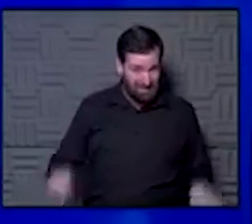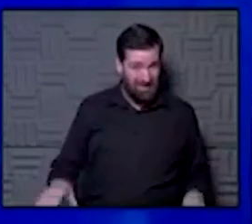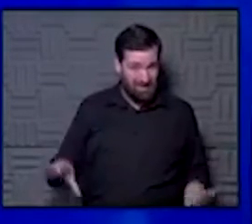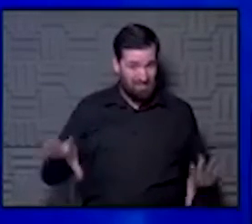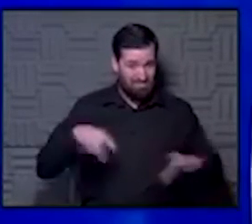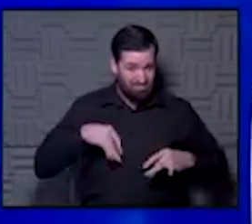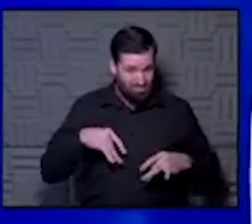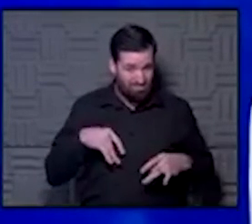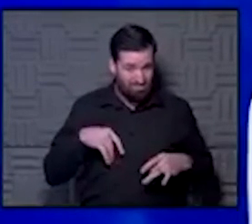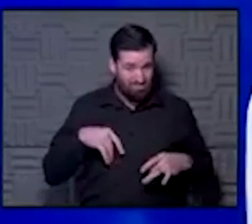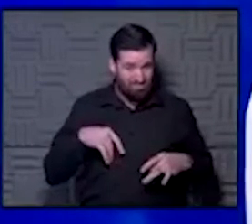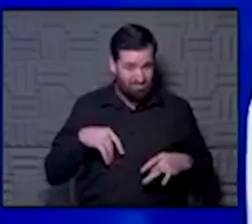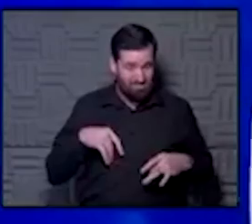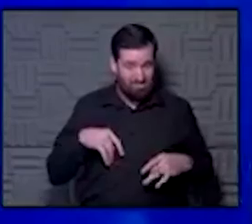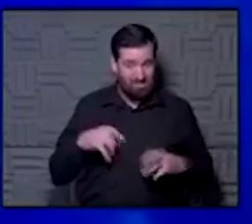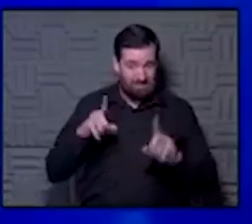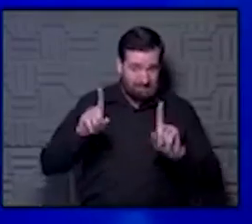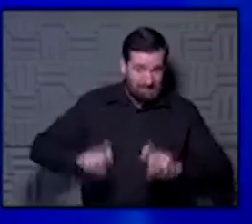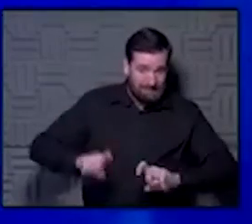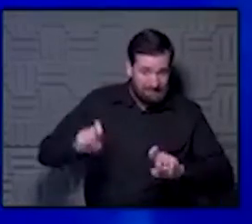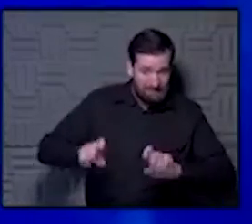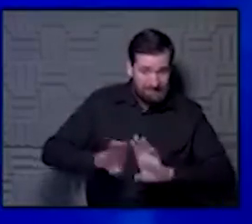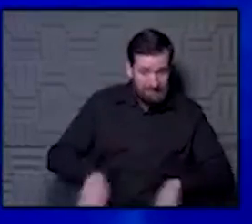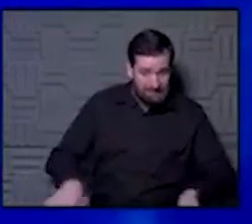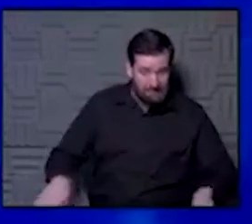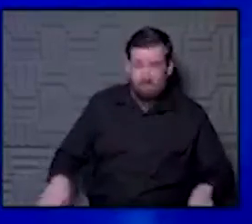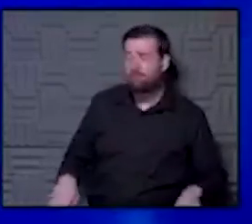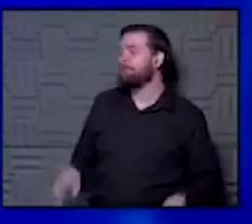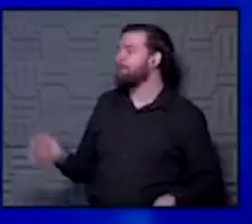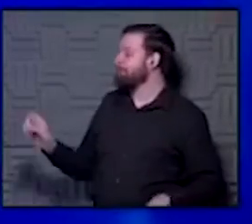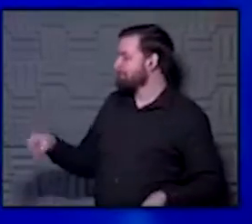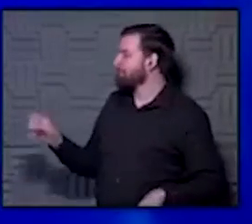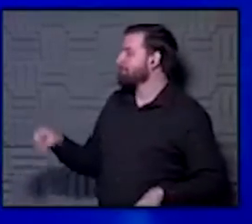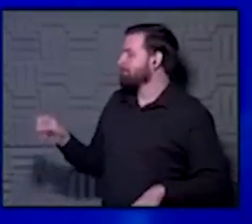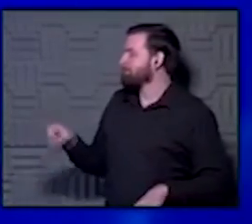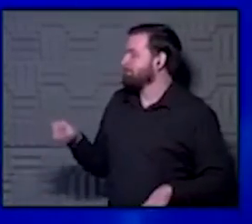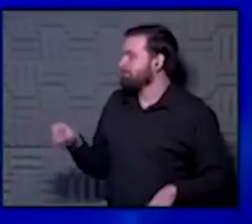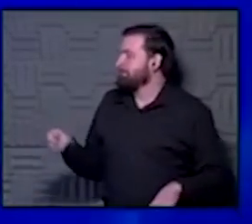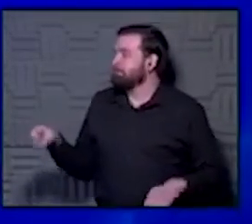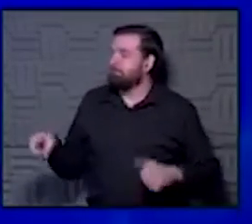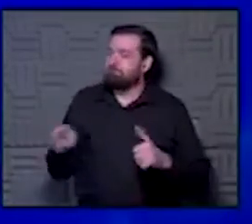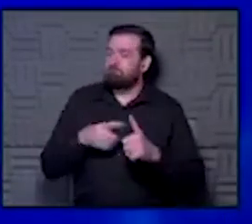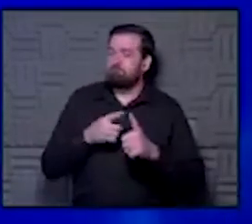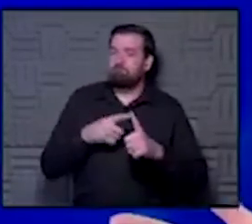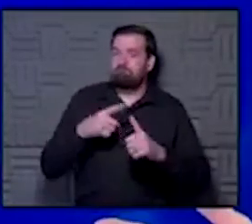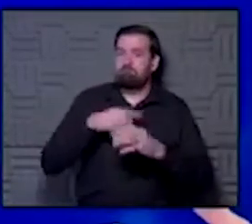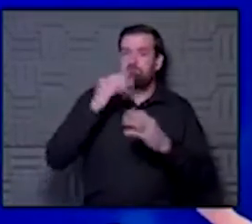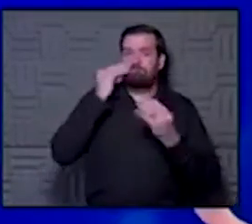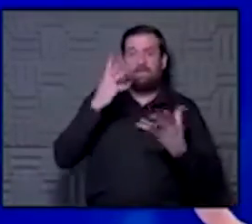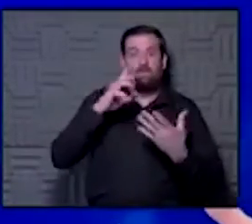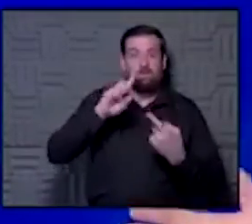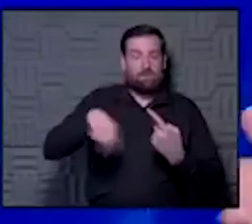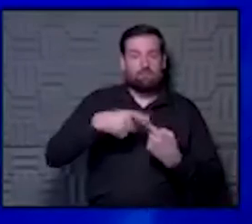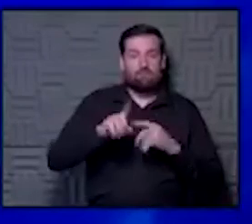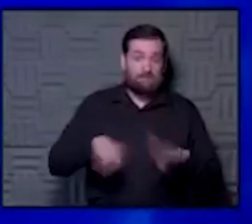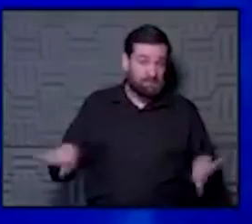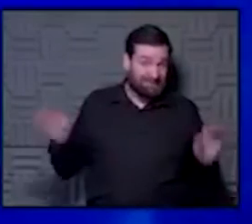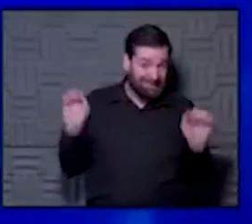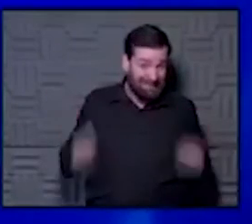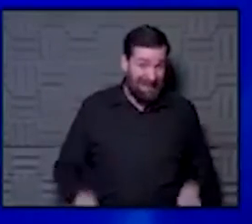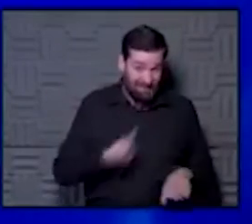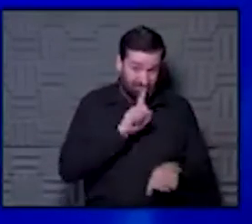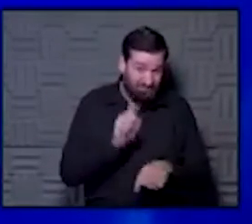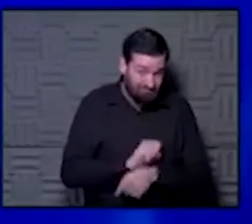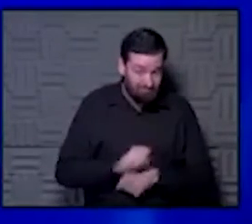we need to worry about it? Are we testing? Do we need to be testing more kids? So there's all this data initially, Hawkeye, about the kids really get it. And I'm going to turn to our